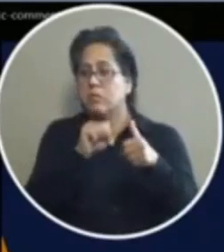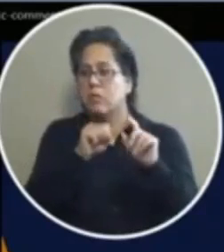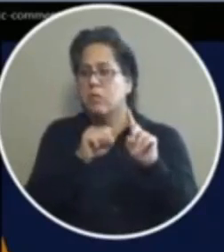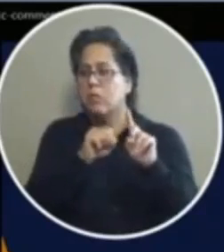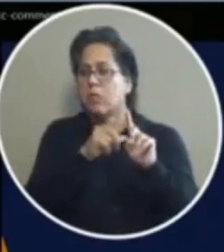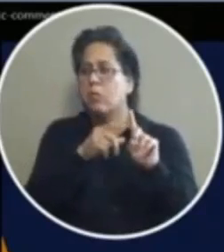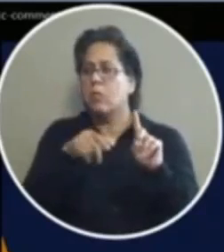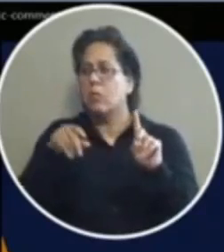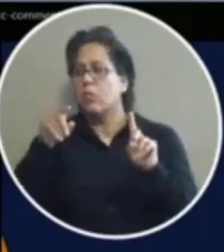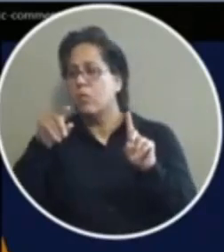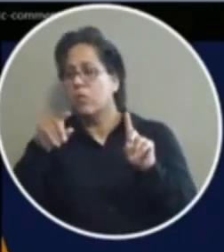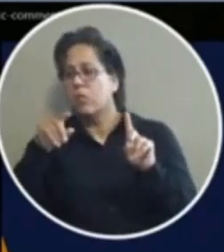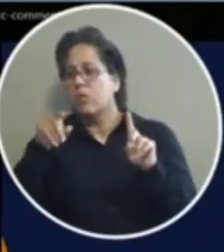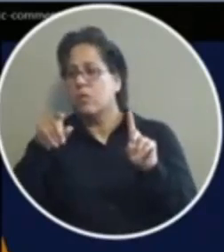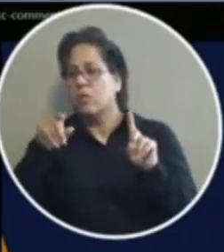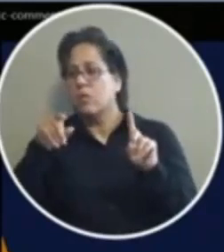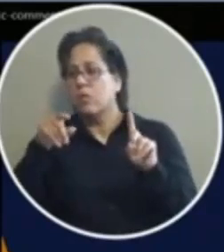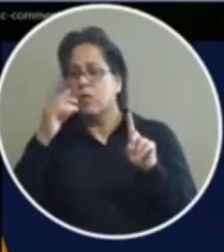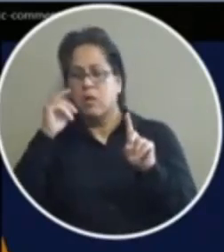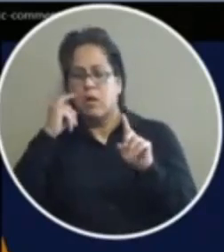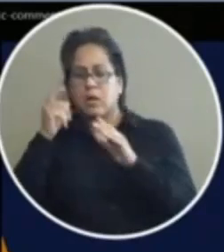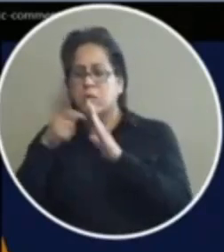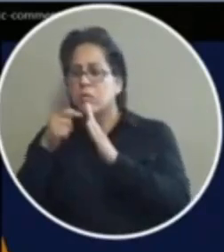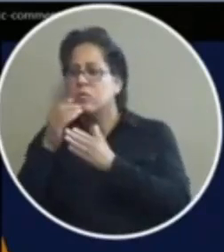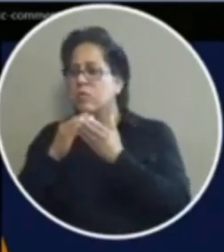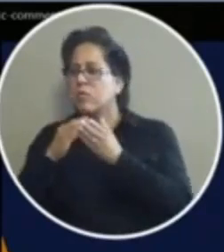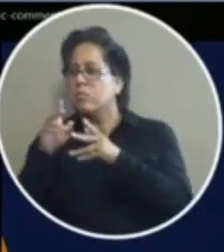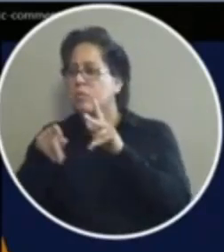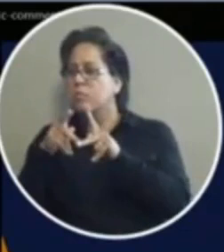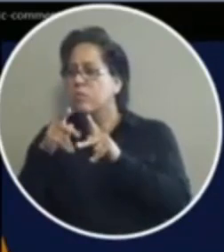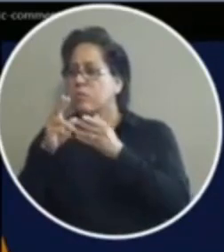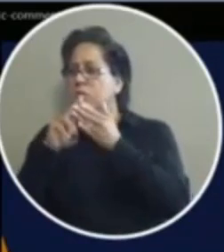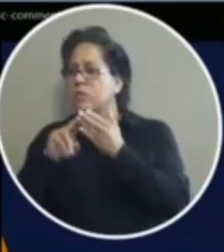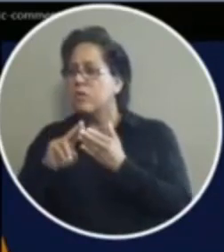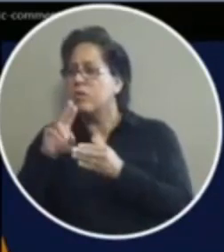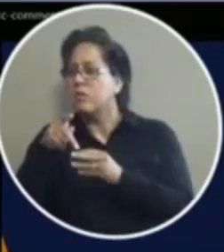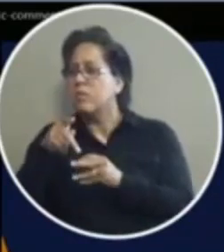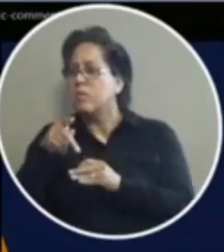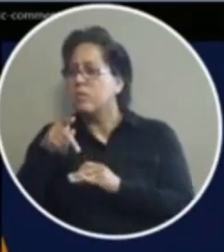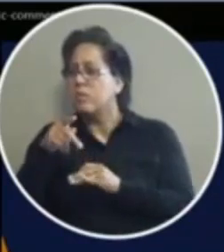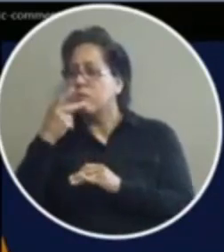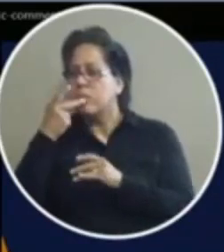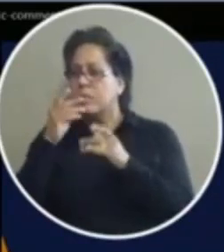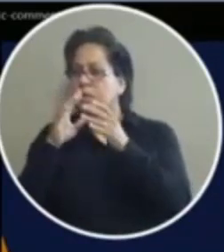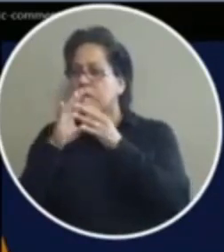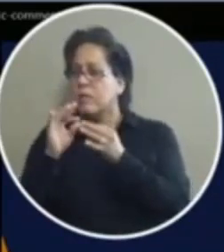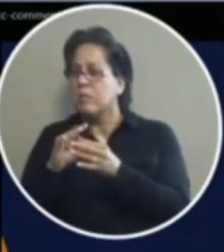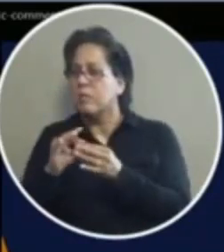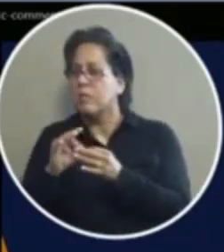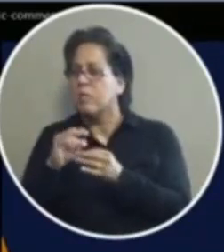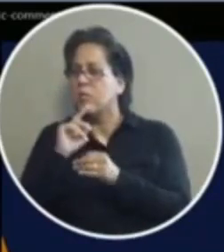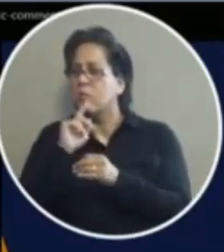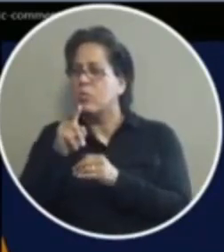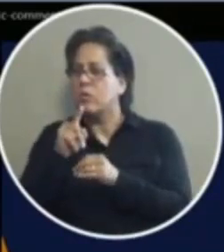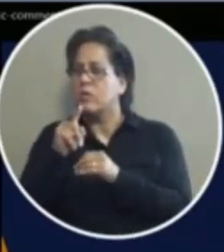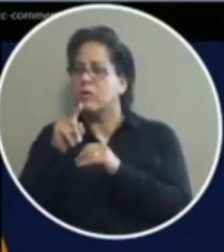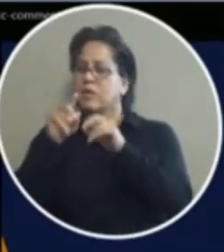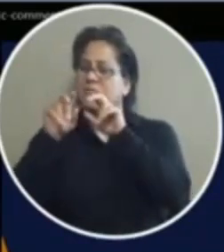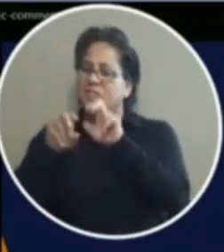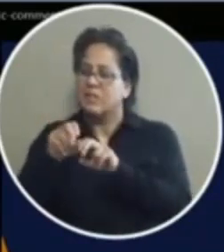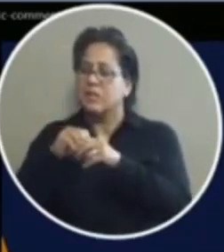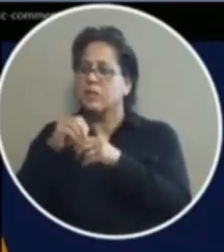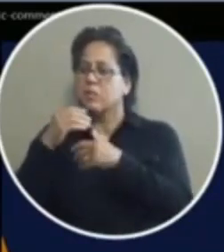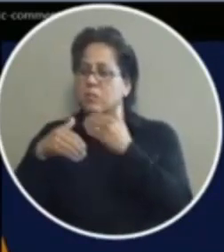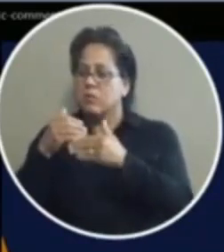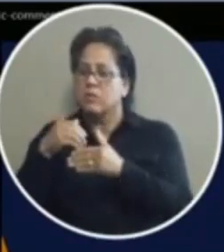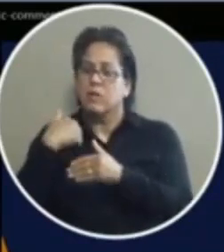sorry miss pride um i know that there are some people signed up for public comment who have been um really invested in this process and i